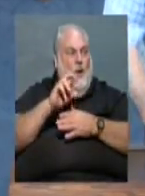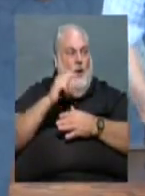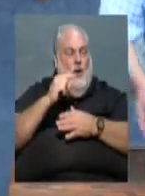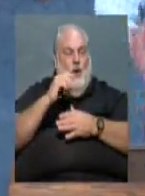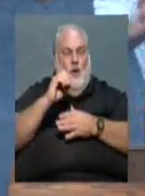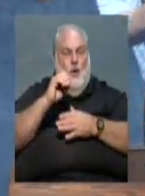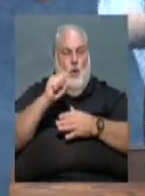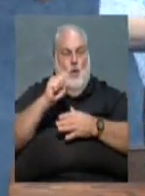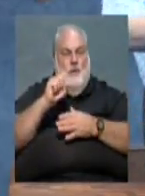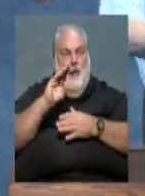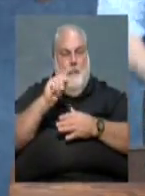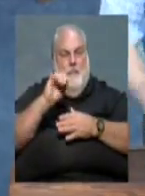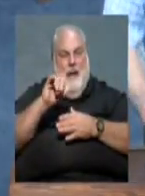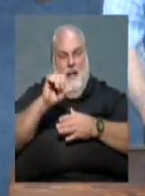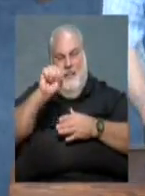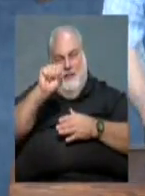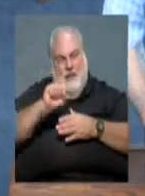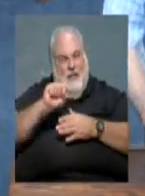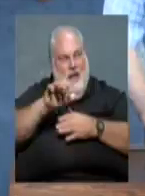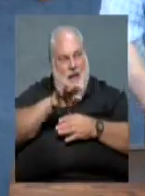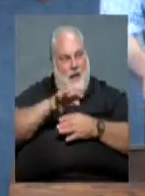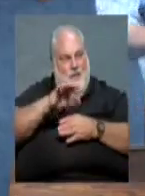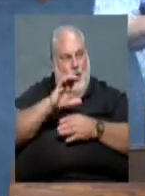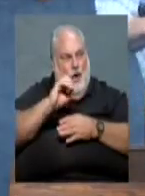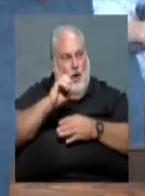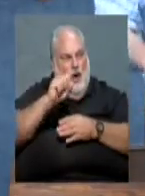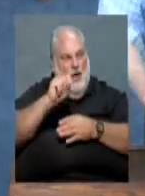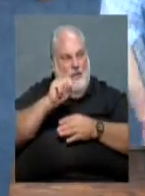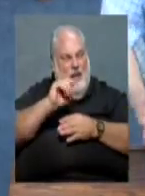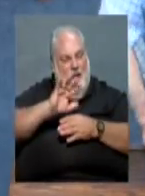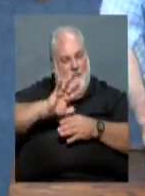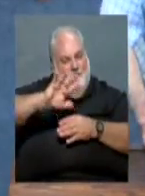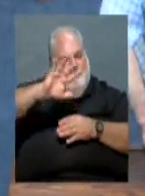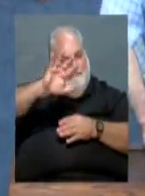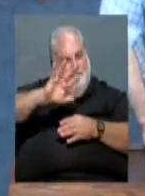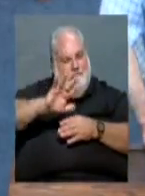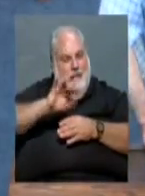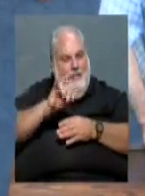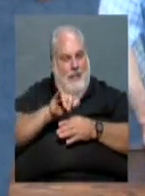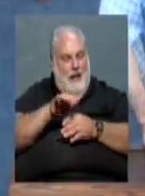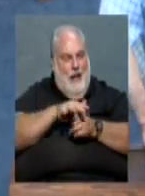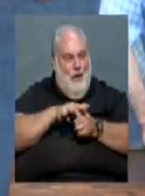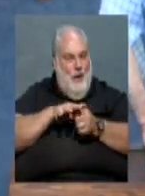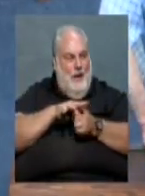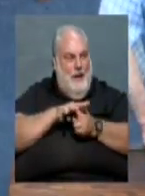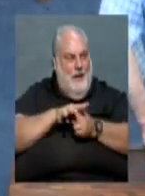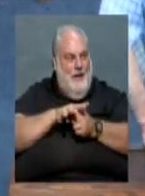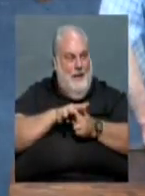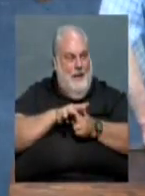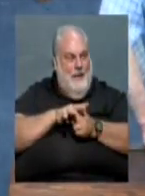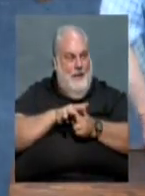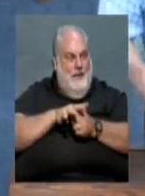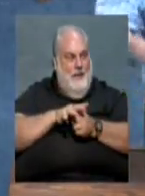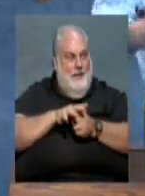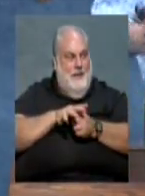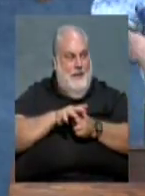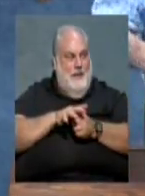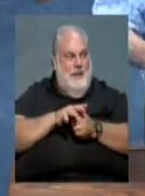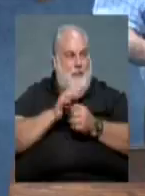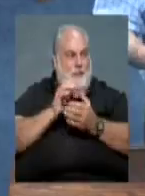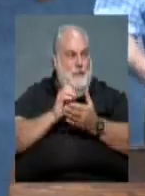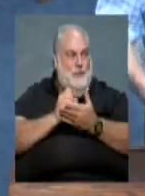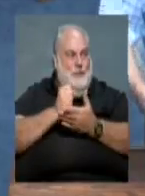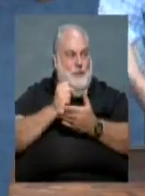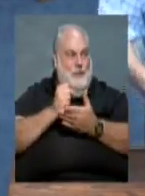Bay, which is at the southern end of the coast, somewhere along in there. But, you know, it really gives us the opportunity